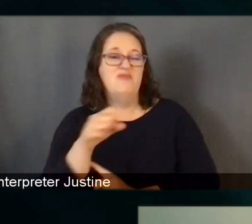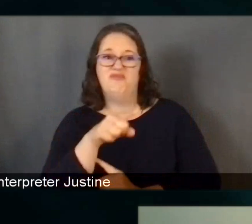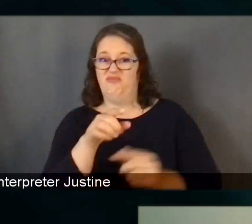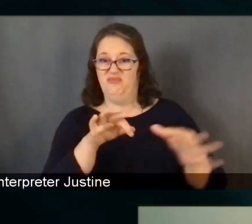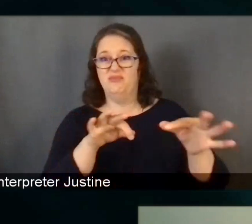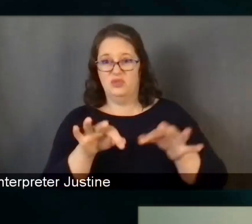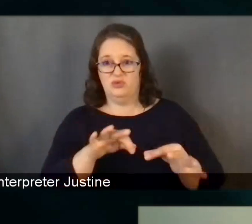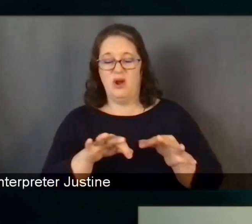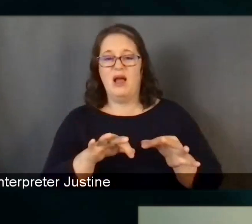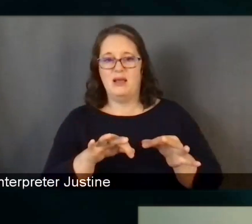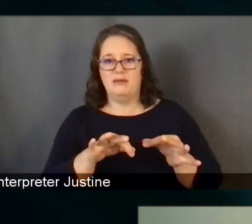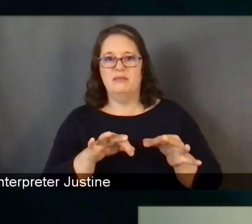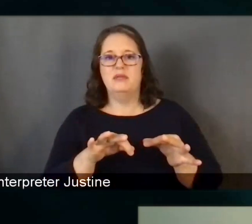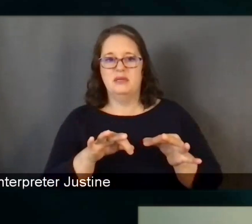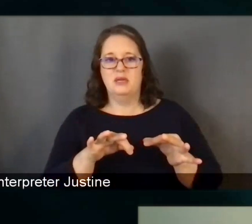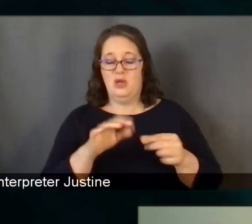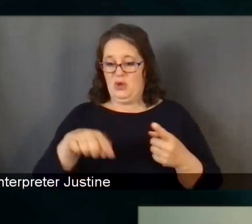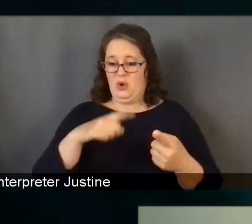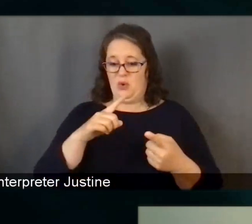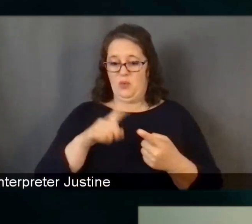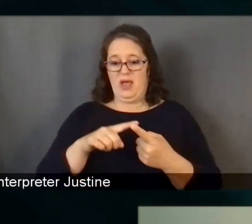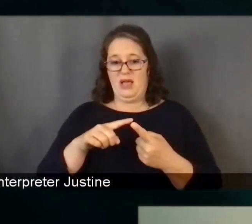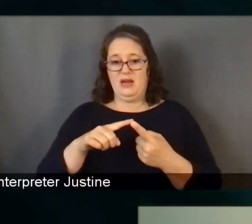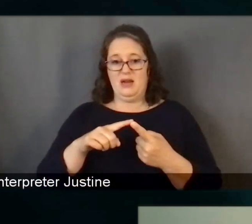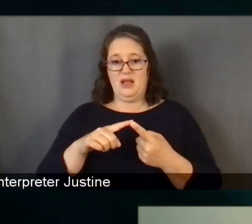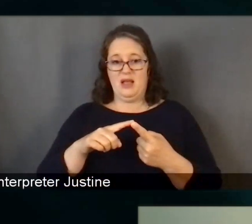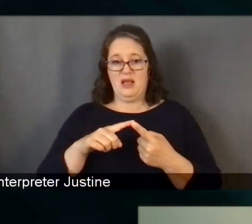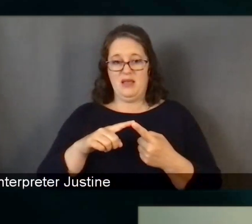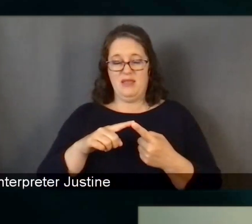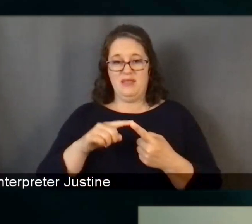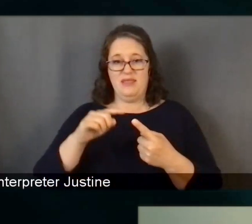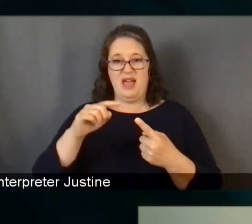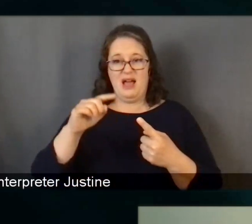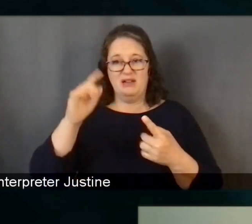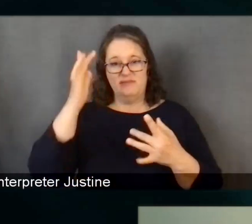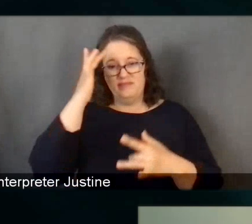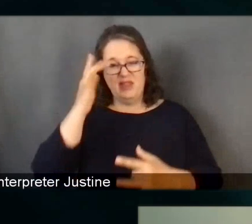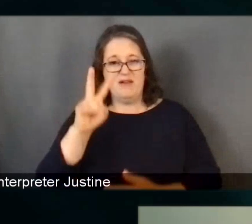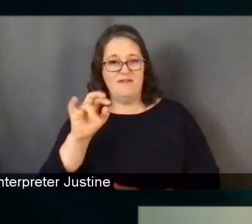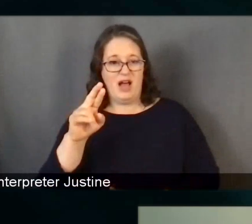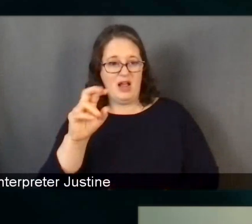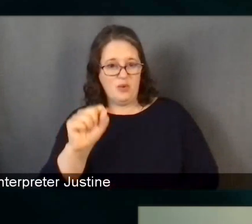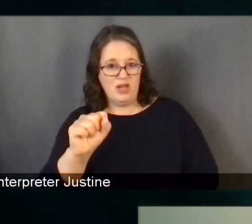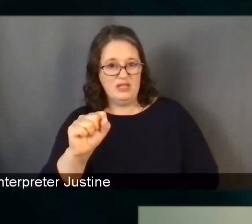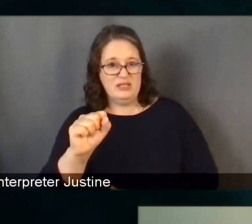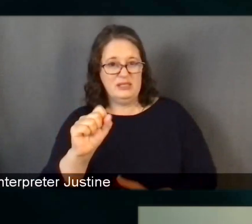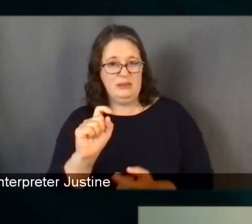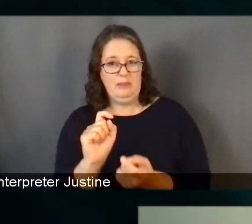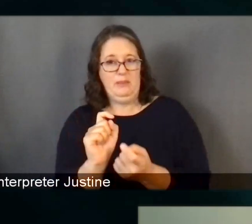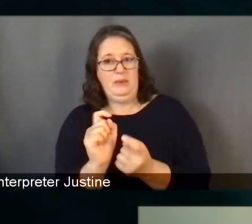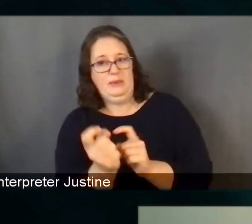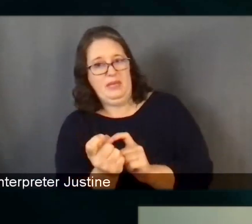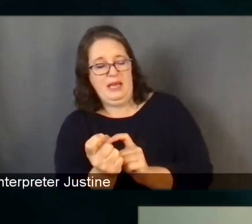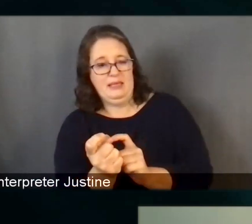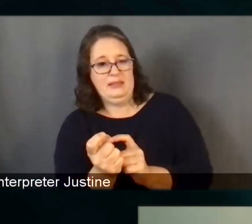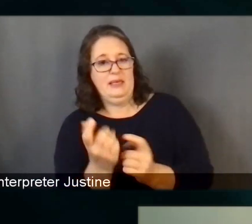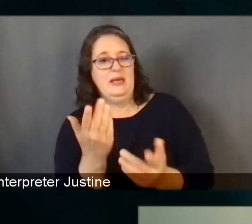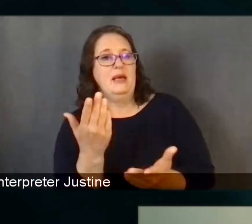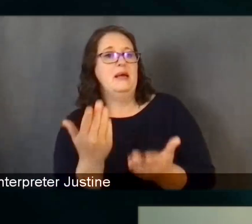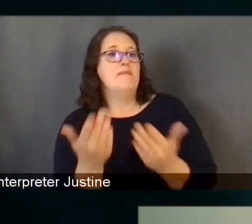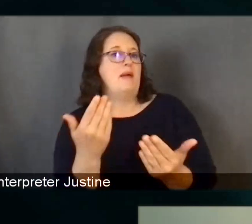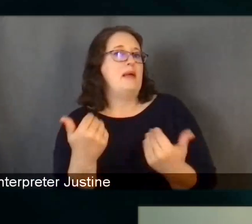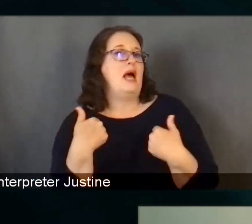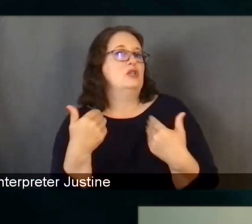viruses mutate, they may take on other characteristics that may make them more